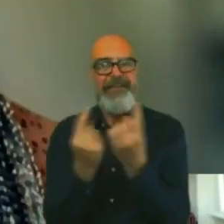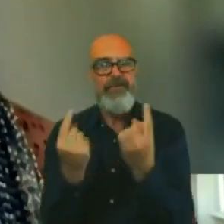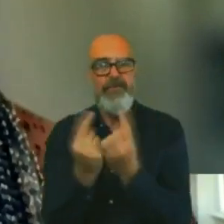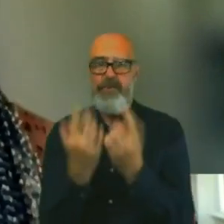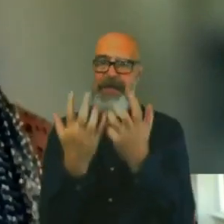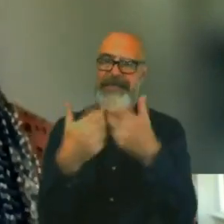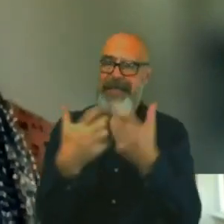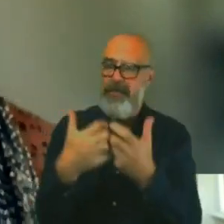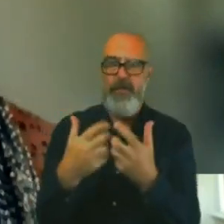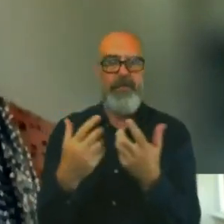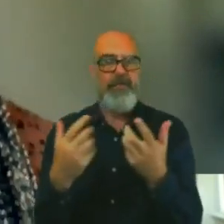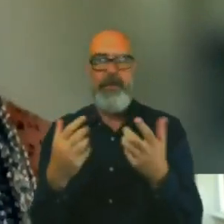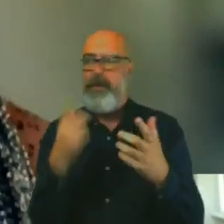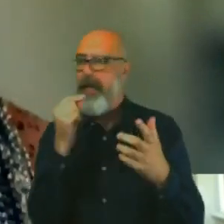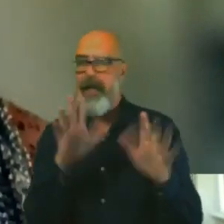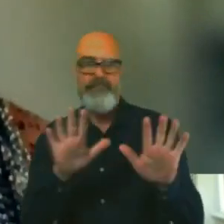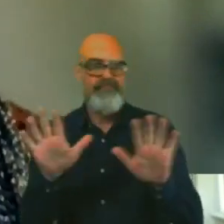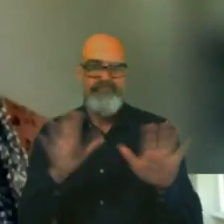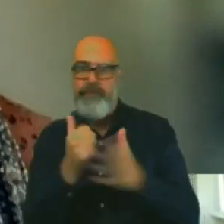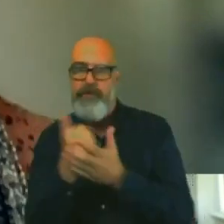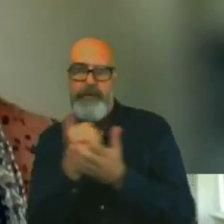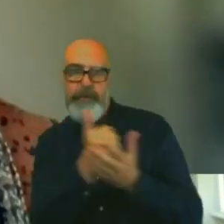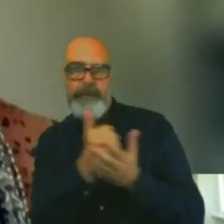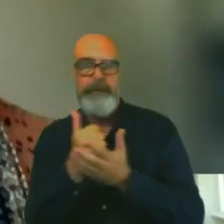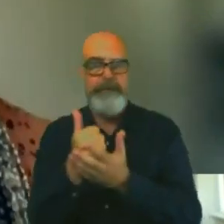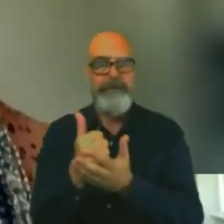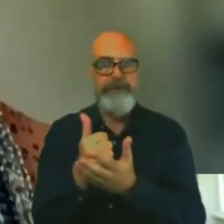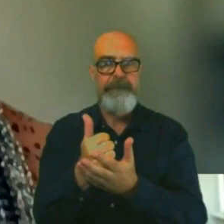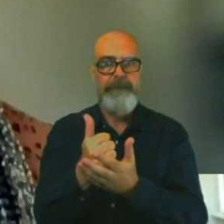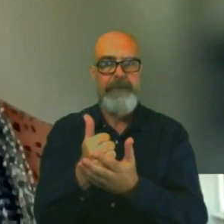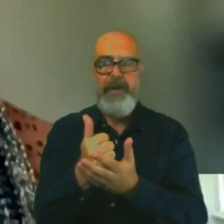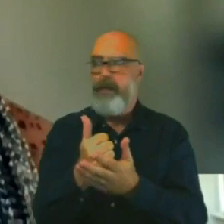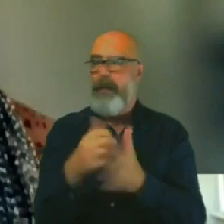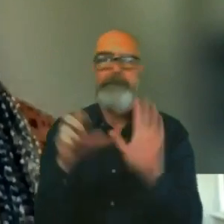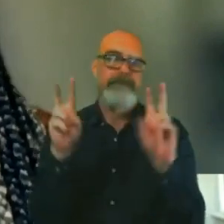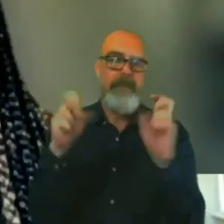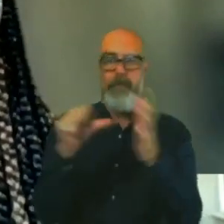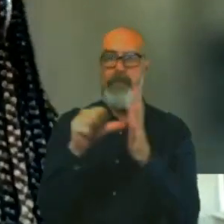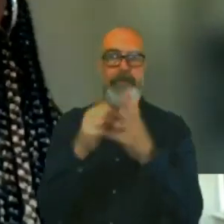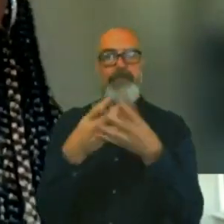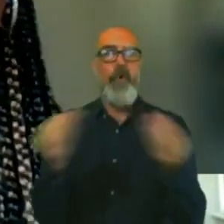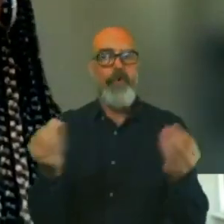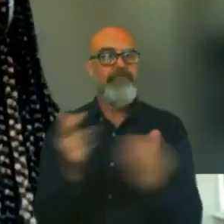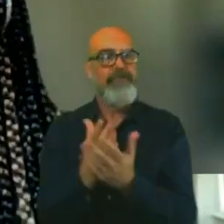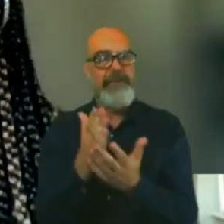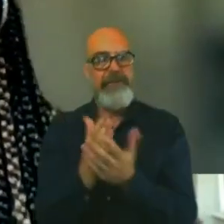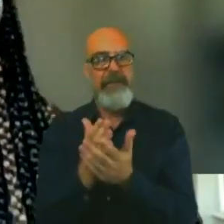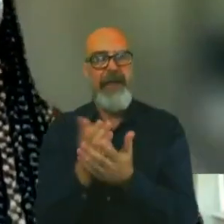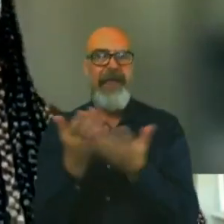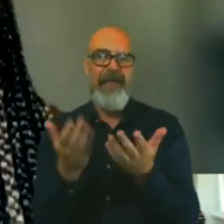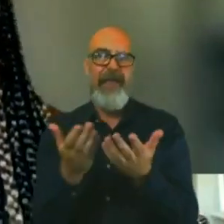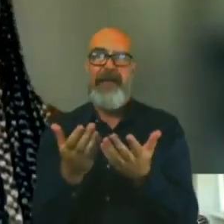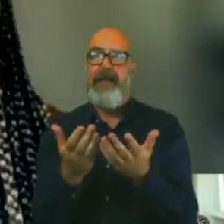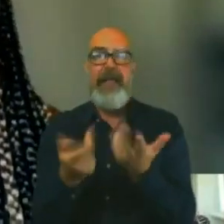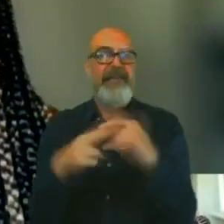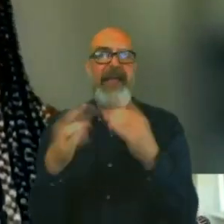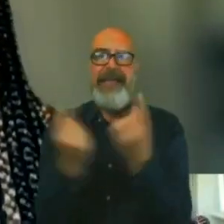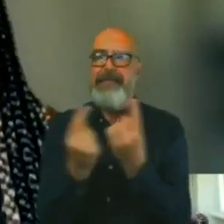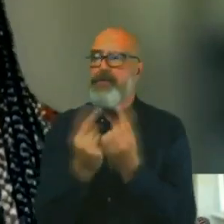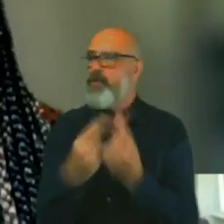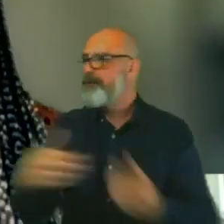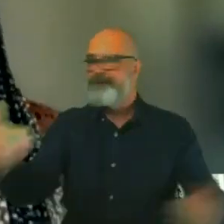to kind of support that, brain, brain, no, problem solve, and any kind of issues, we kind of all get together. My responsibility is